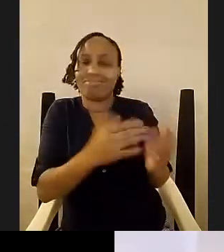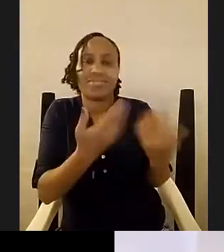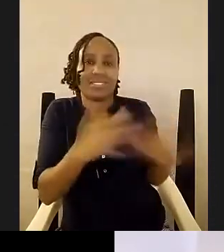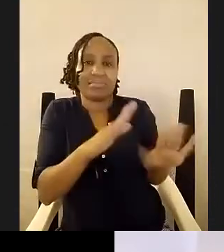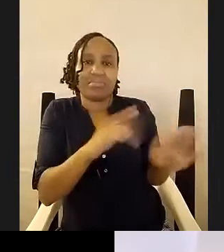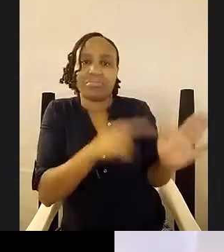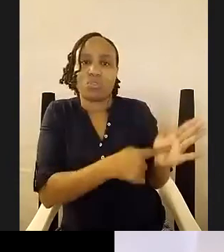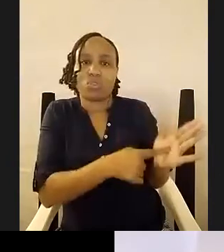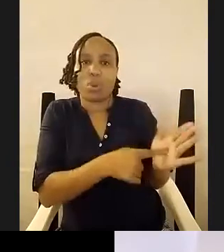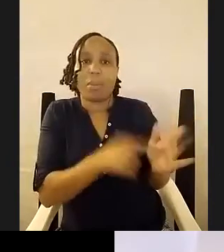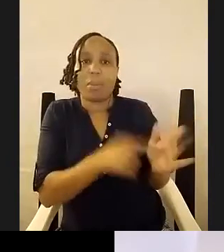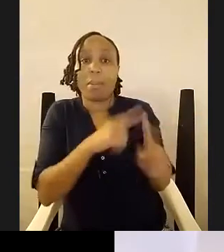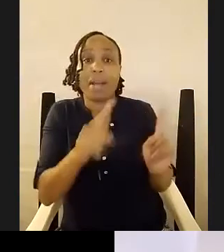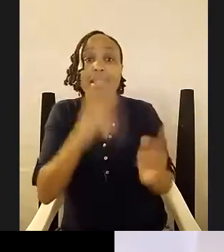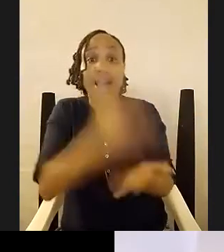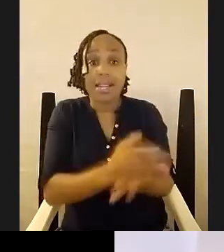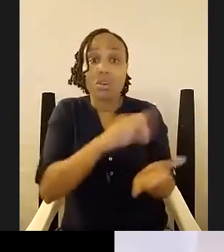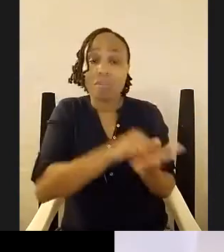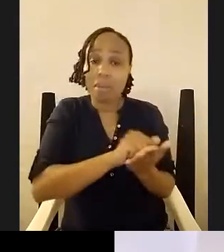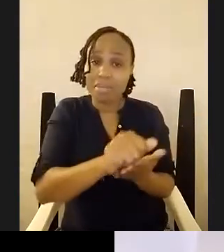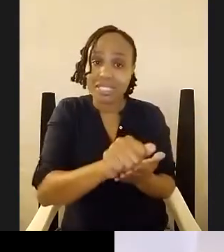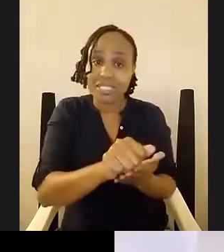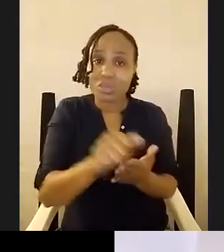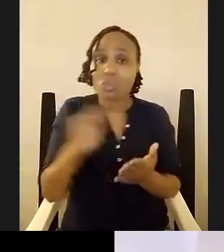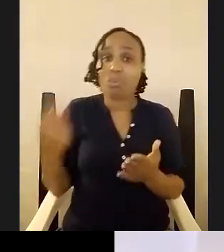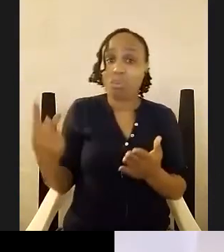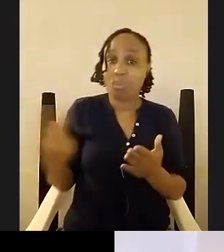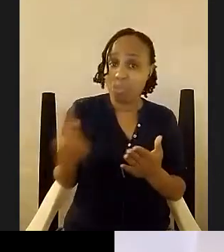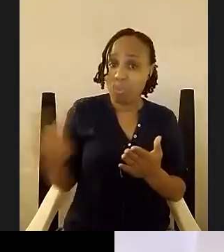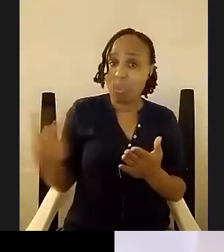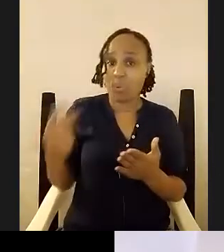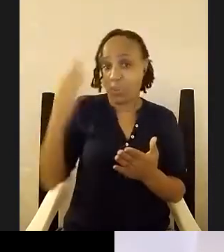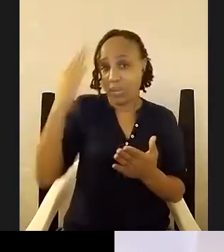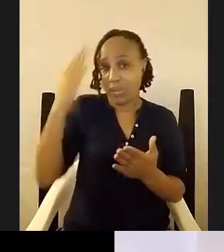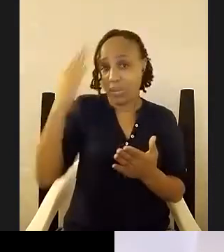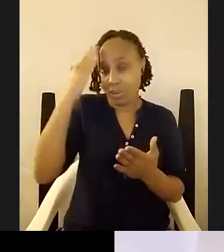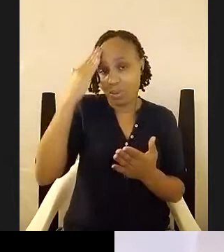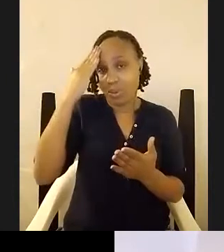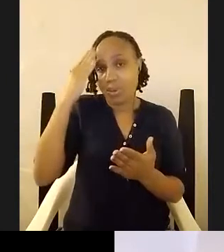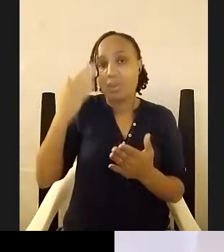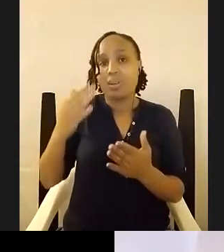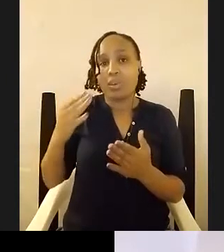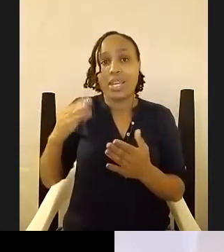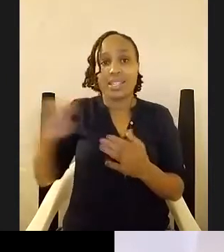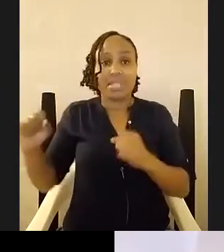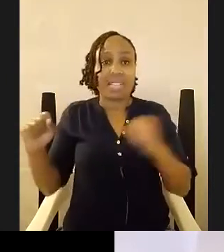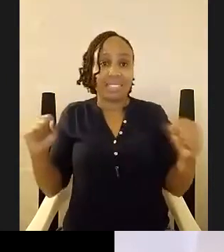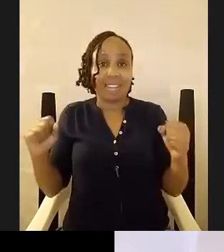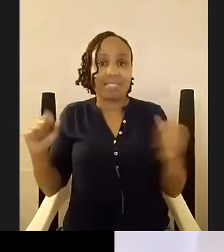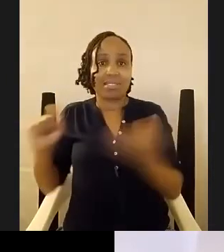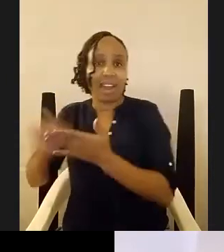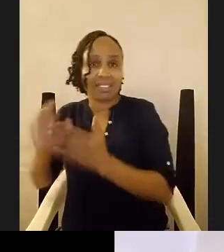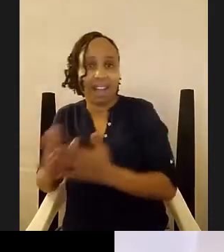publishing and you know we've you and i we've been on both ends of of the publishing you know both as writers both as editors and